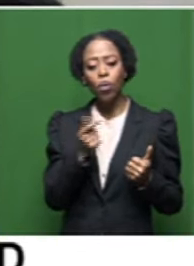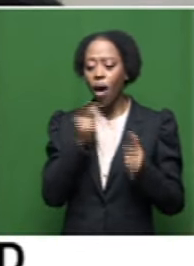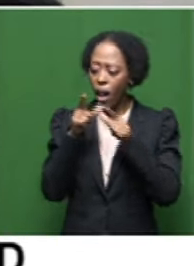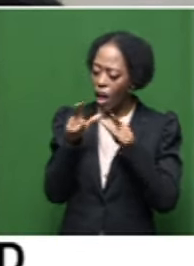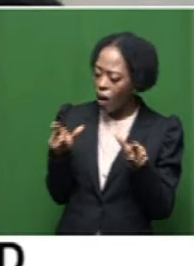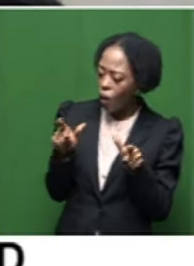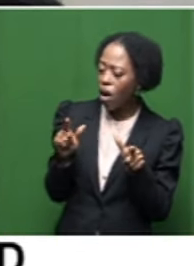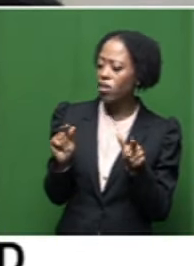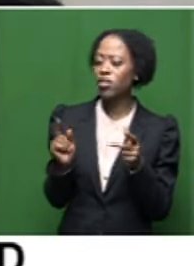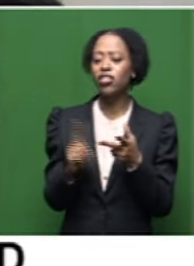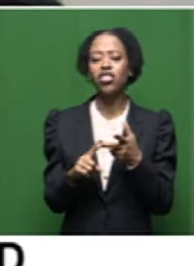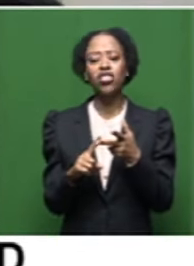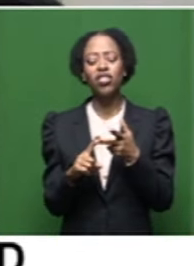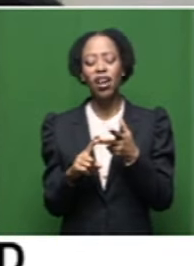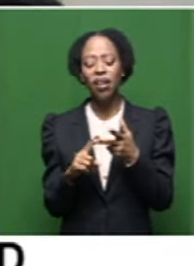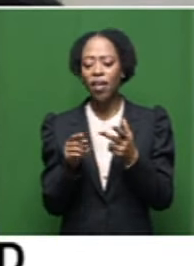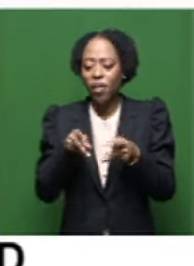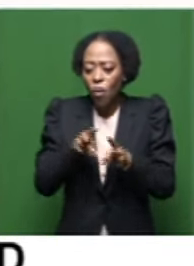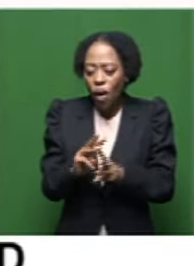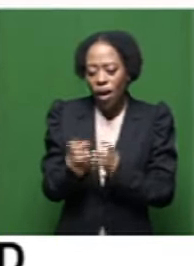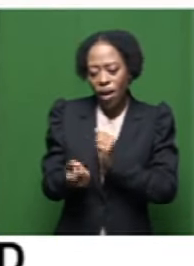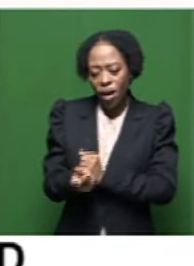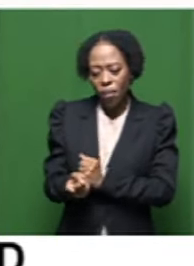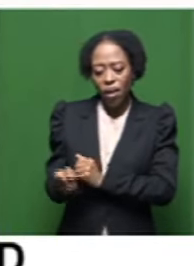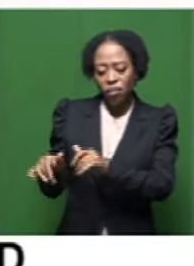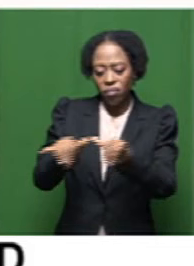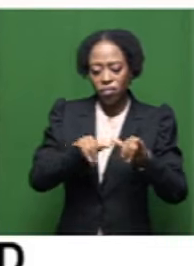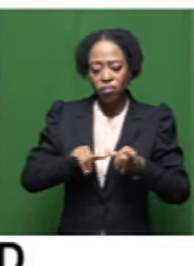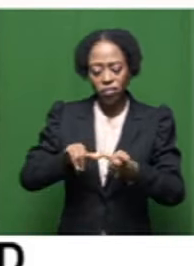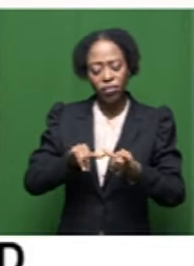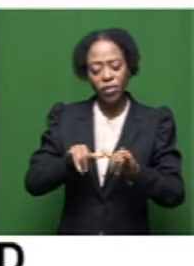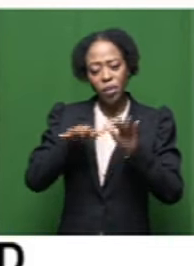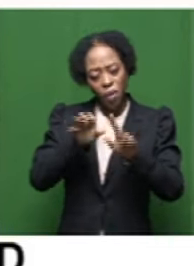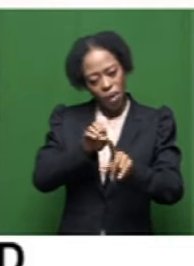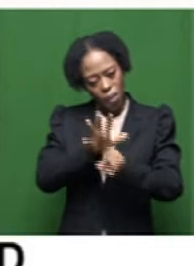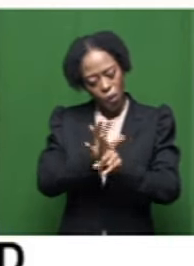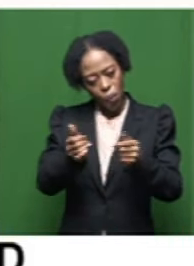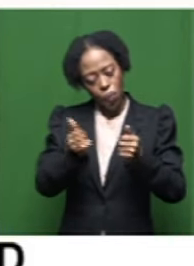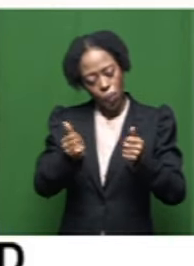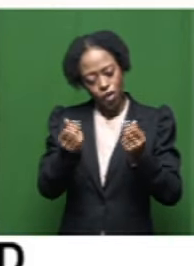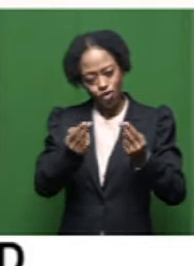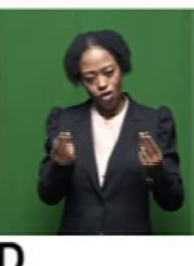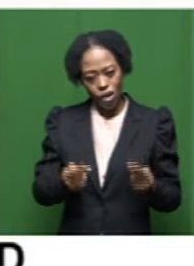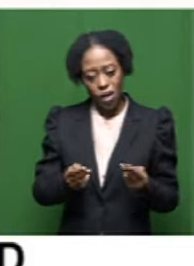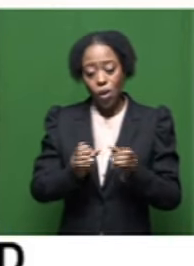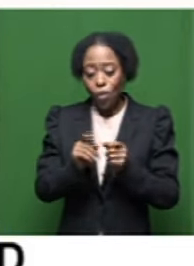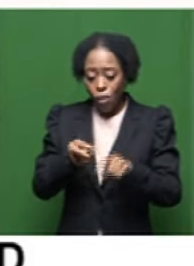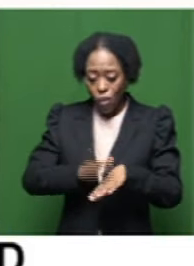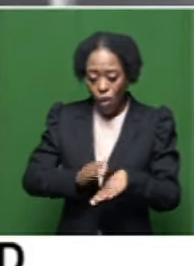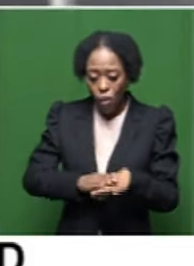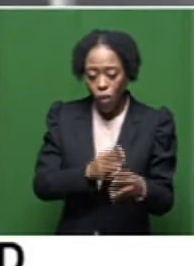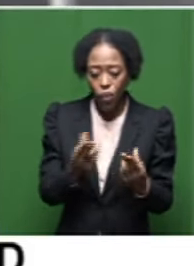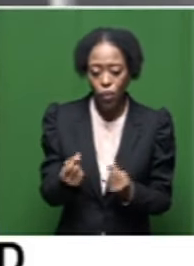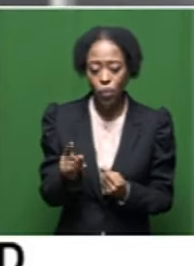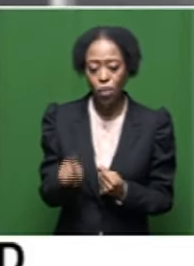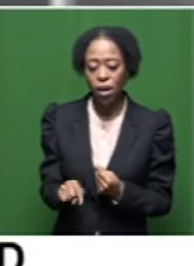language, they resonate across medium. Expose people to the arts, um, create more opportunities to